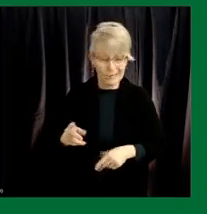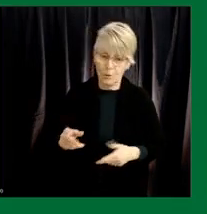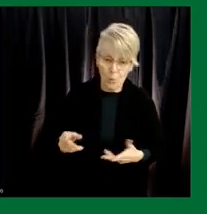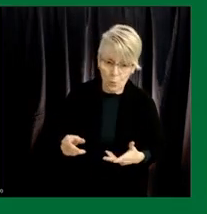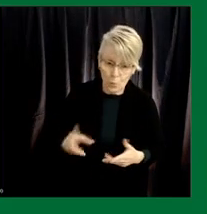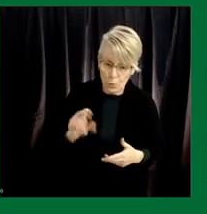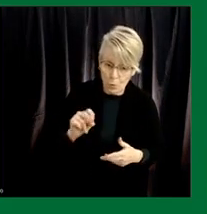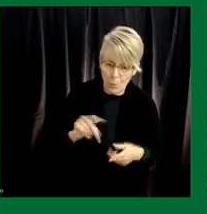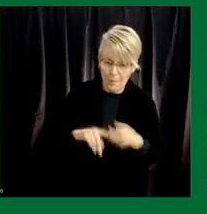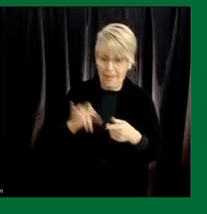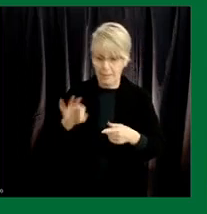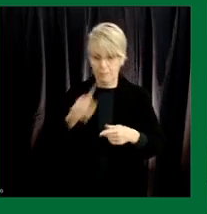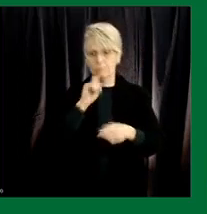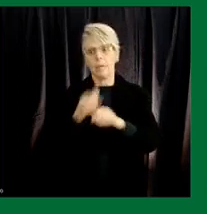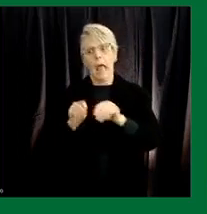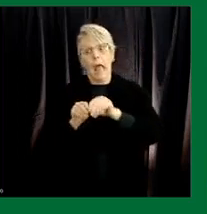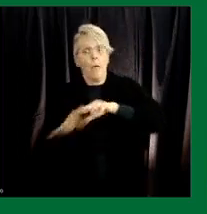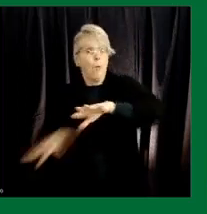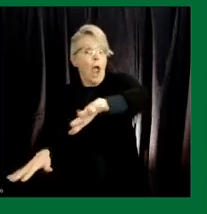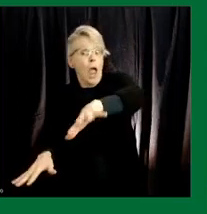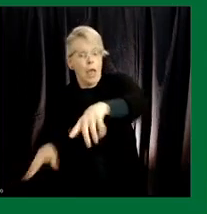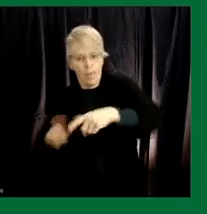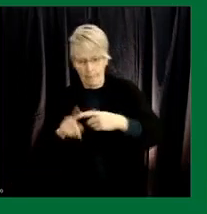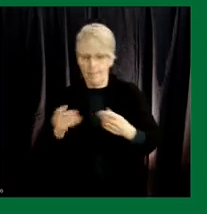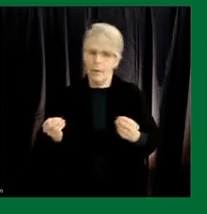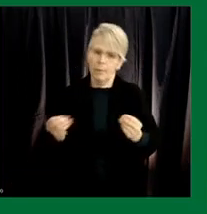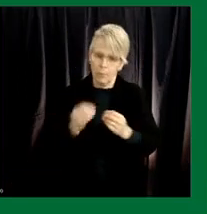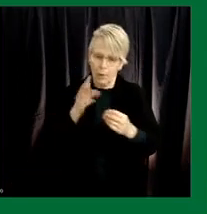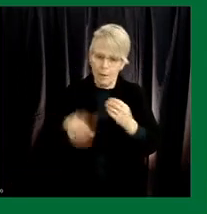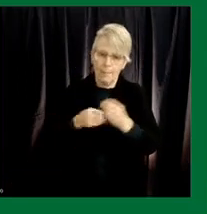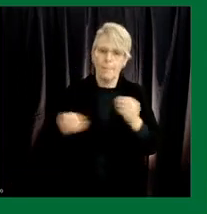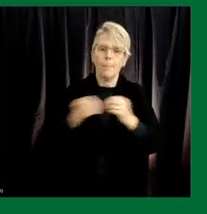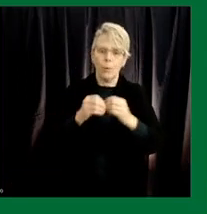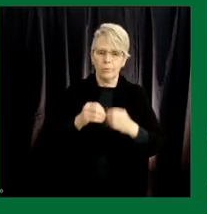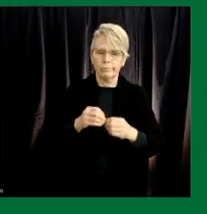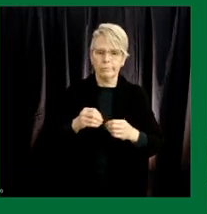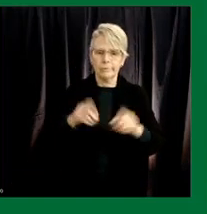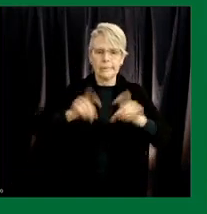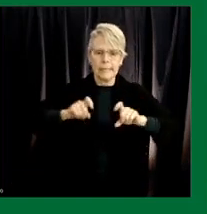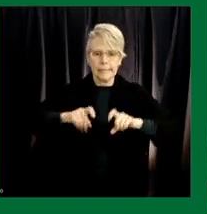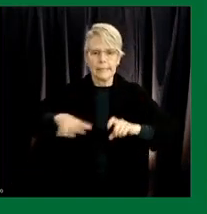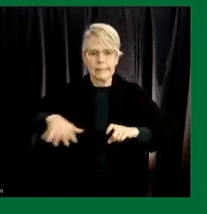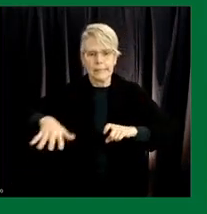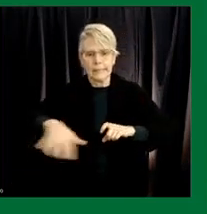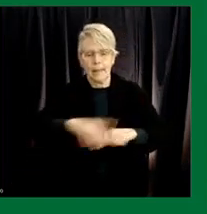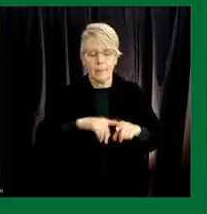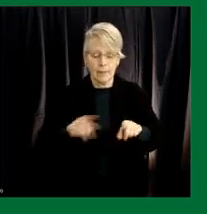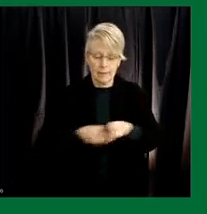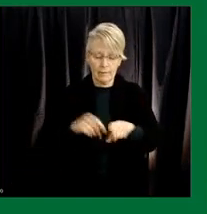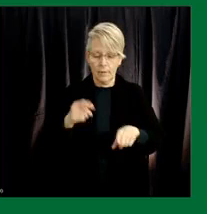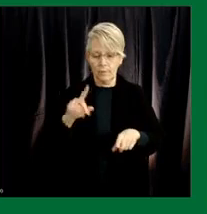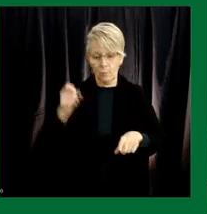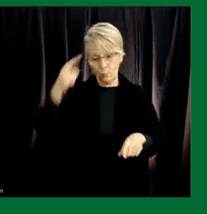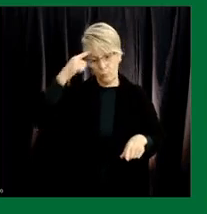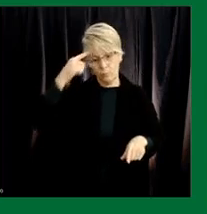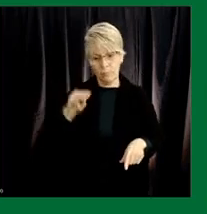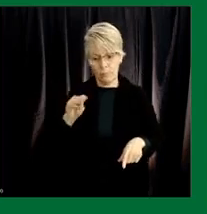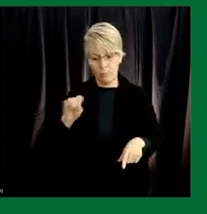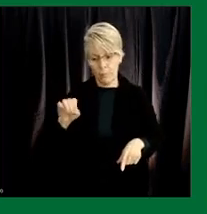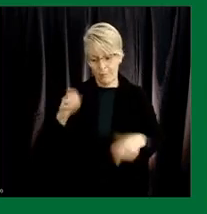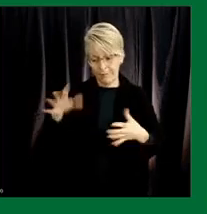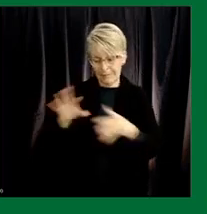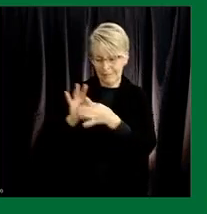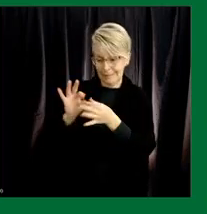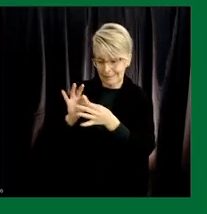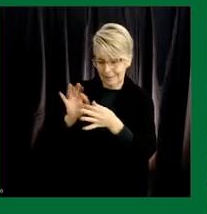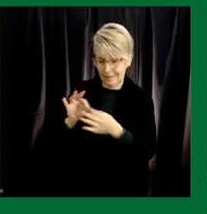more extensive testing that may be required and so obviously um you know like the premier said we expect to see uh range of